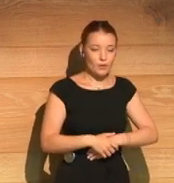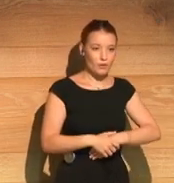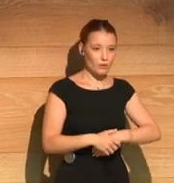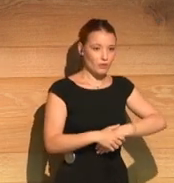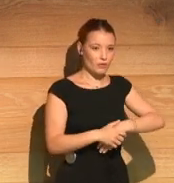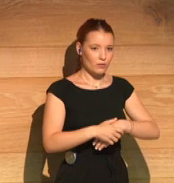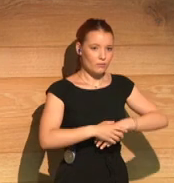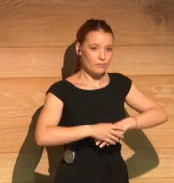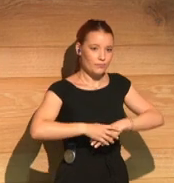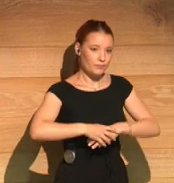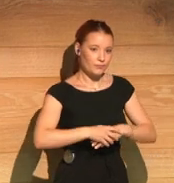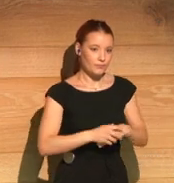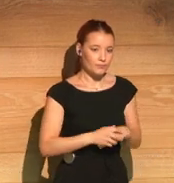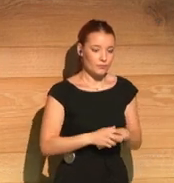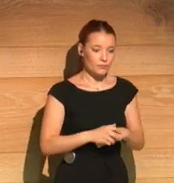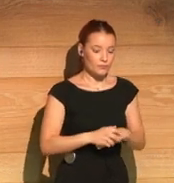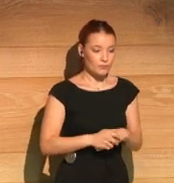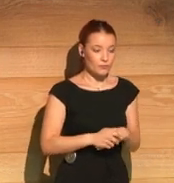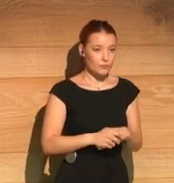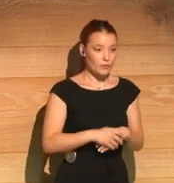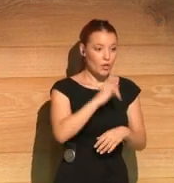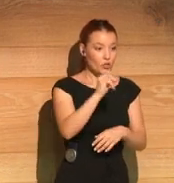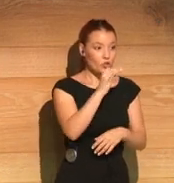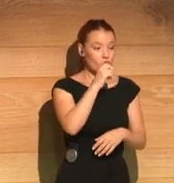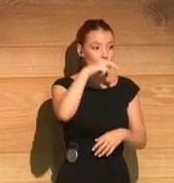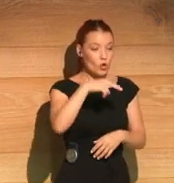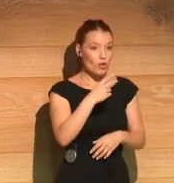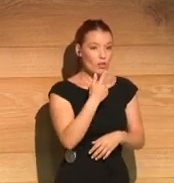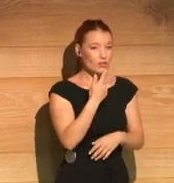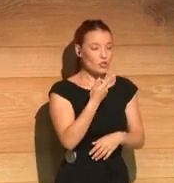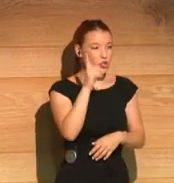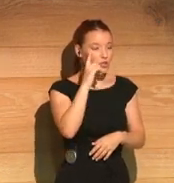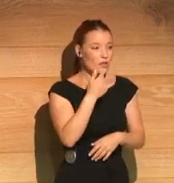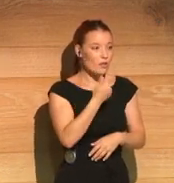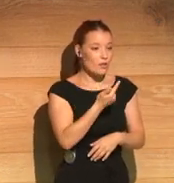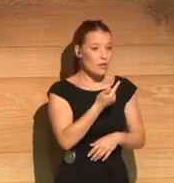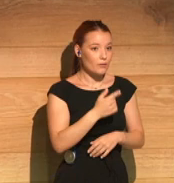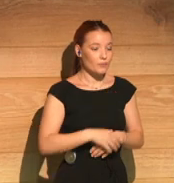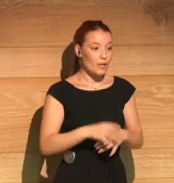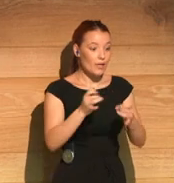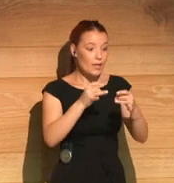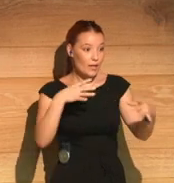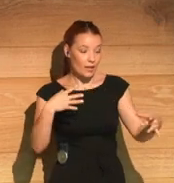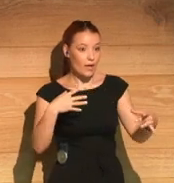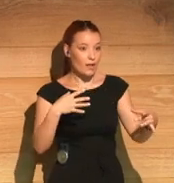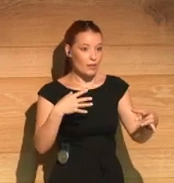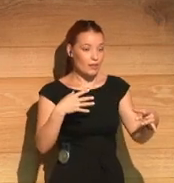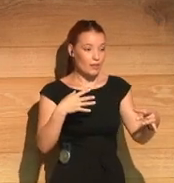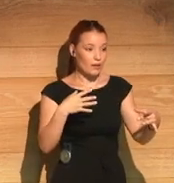Now, we must remember that Ireland was the first country